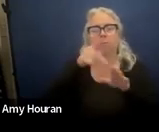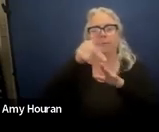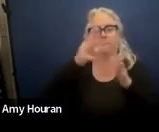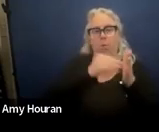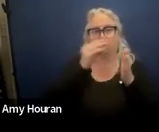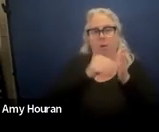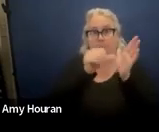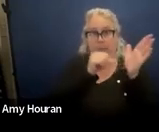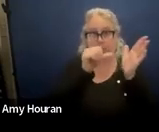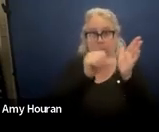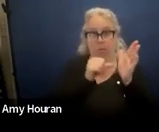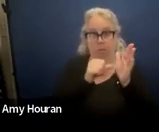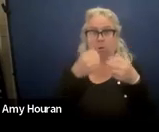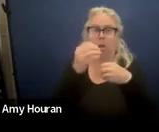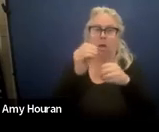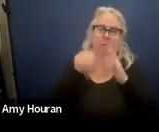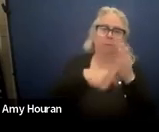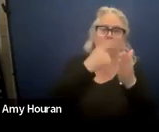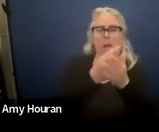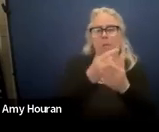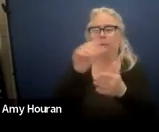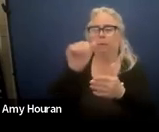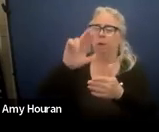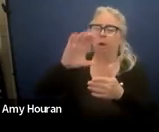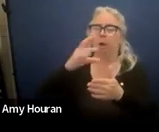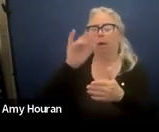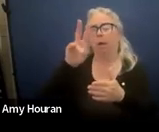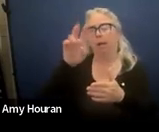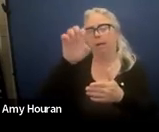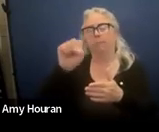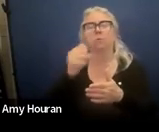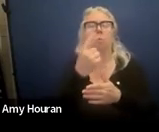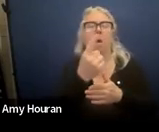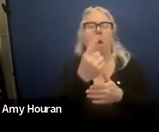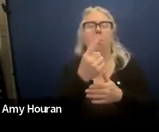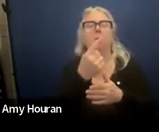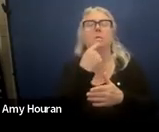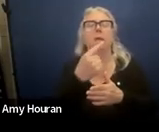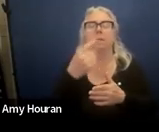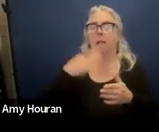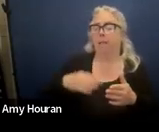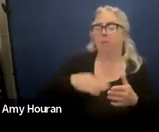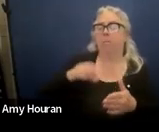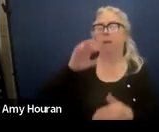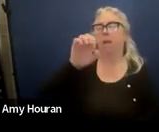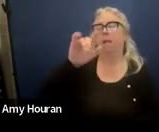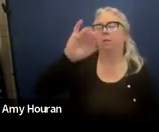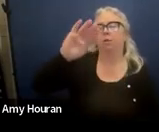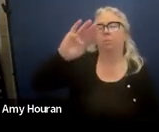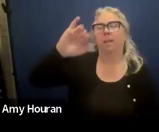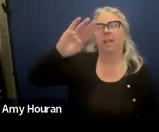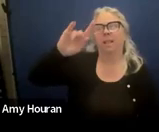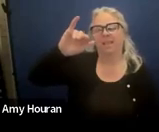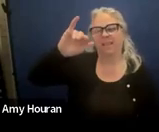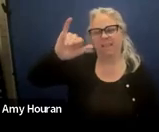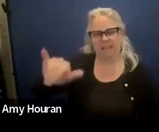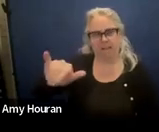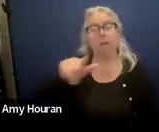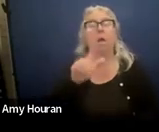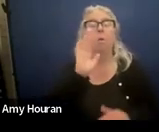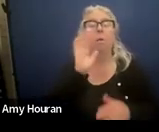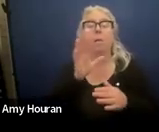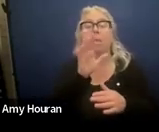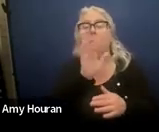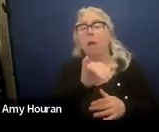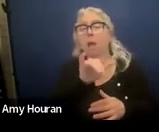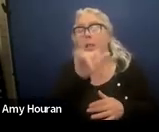page office hour archives there's one that says eligibility apologies um will this link take them to that